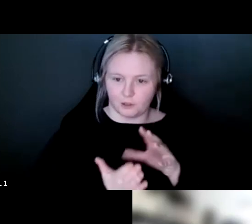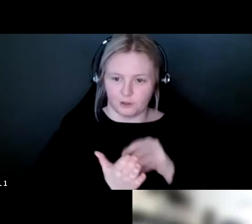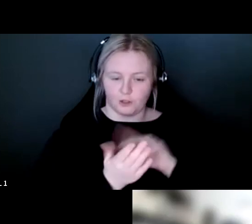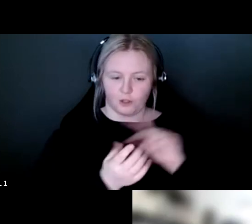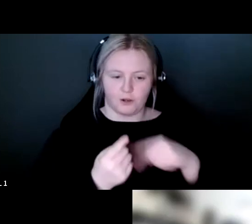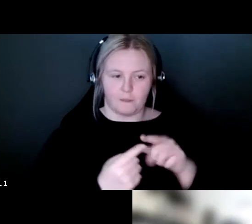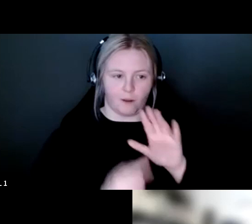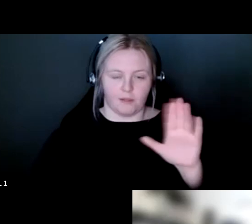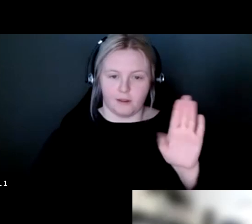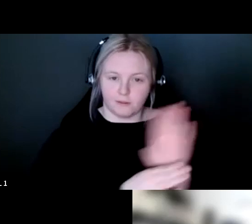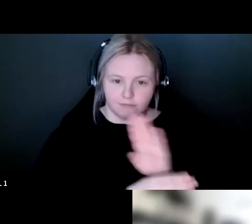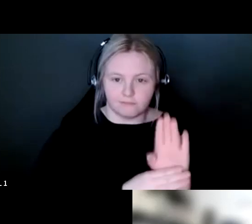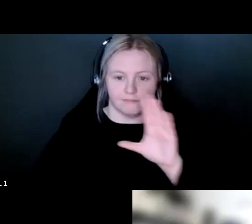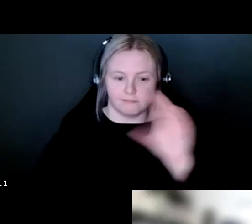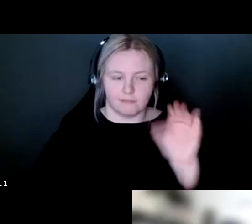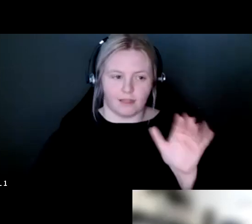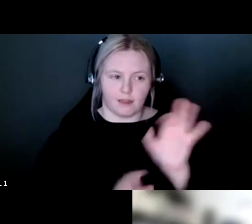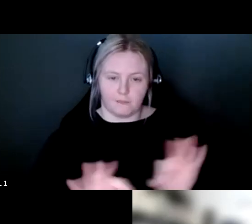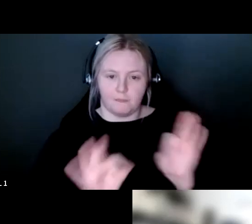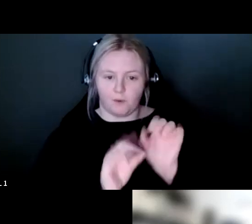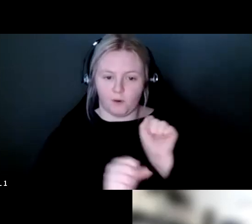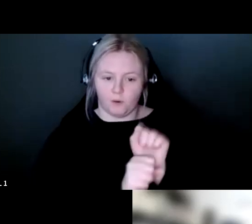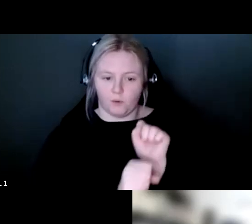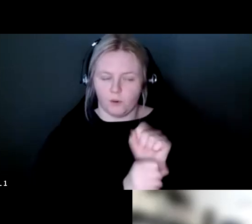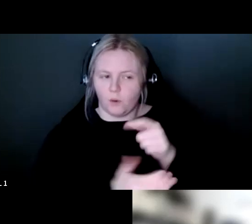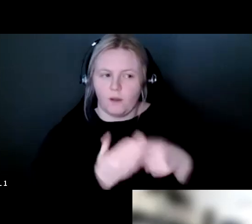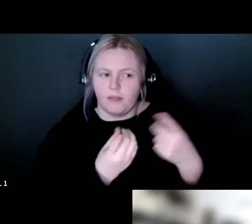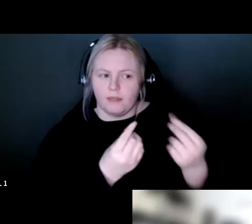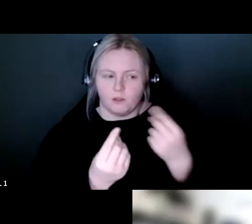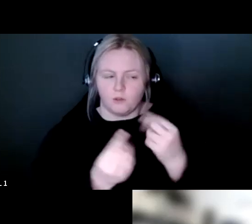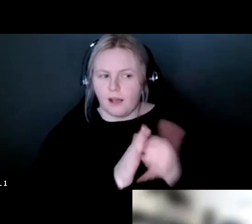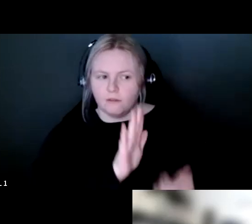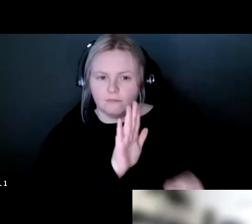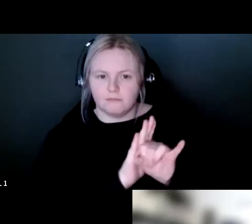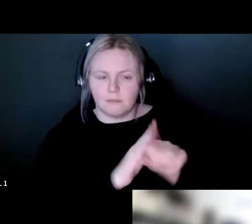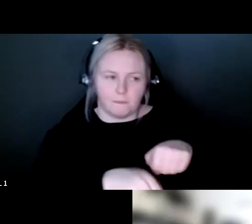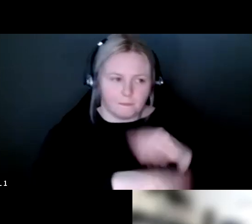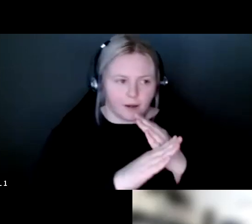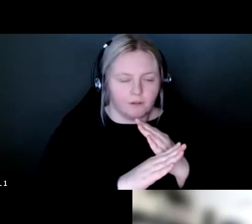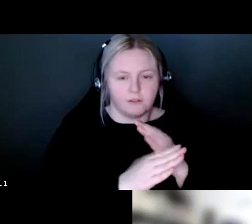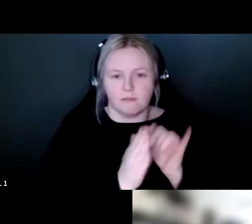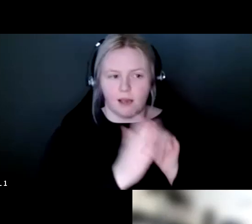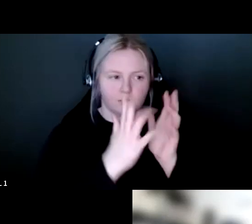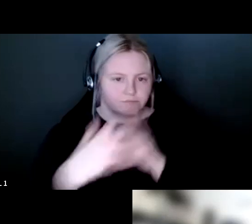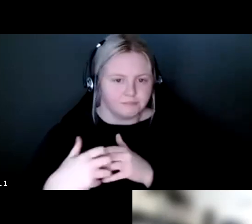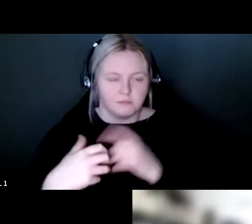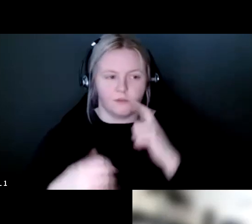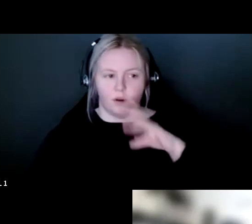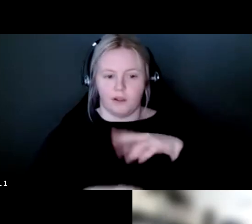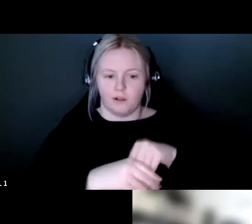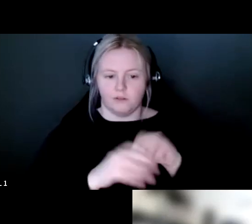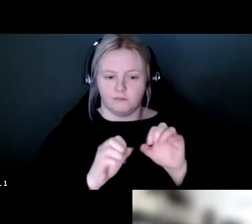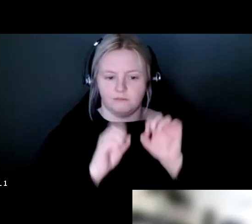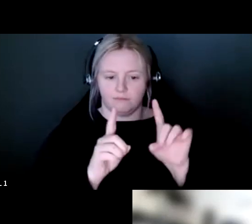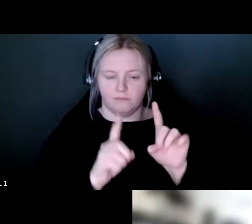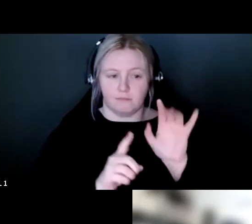and the important work that they are doing to identify and challenge barriers to inclusive education. It has a lot of parallels with